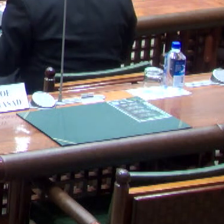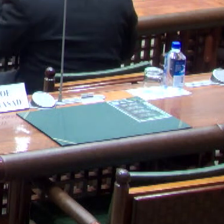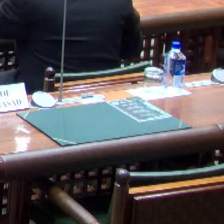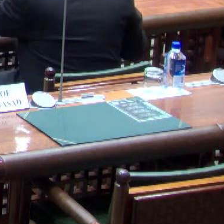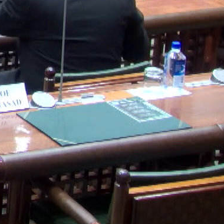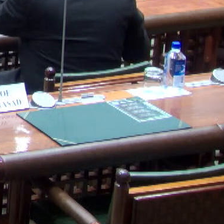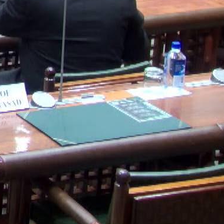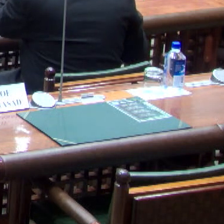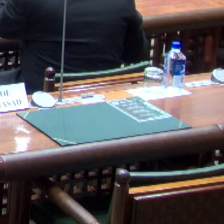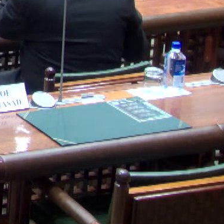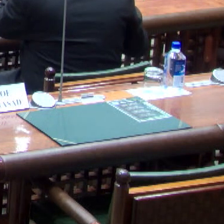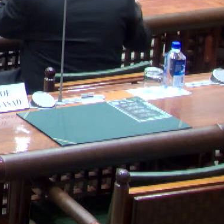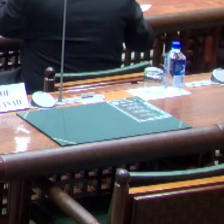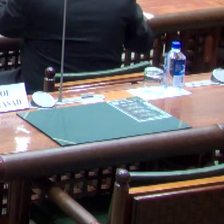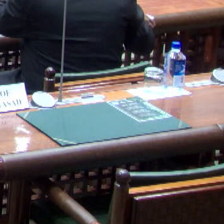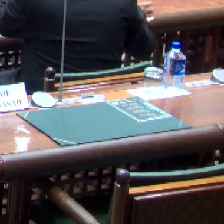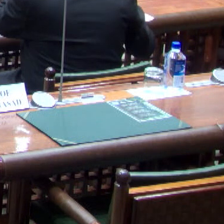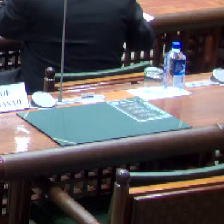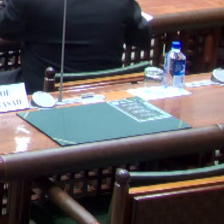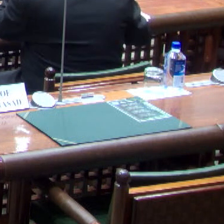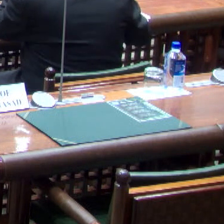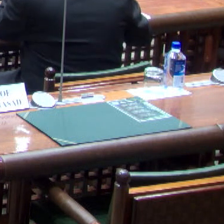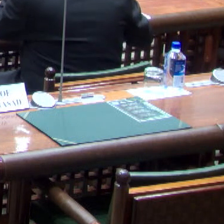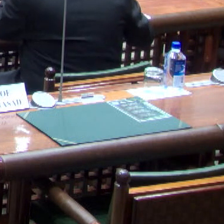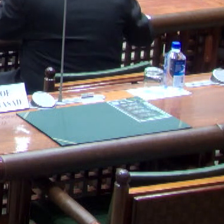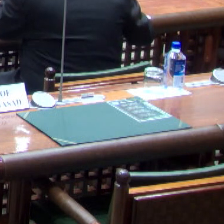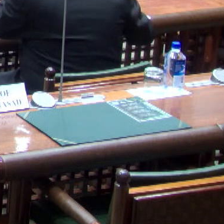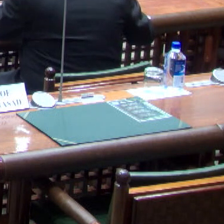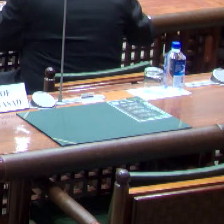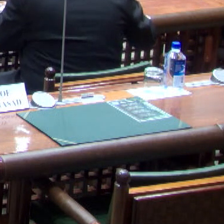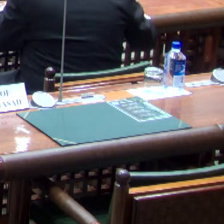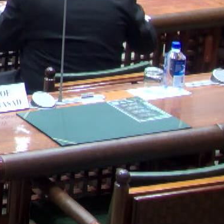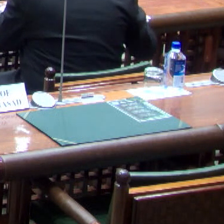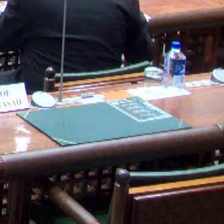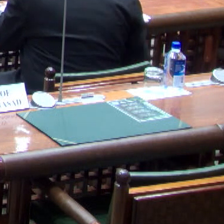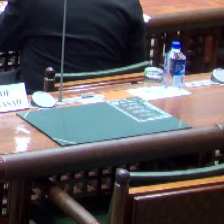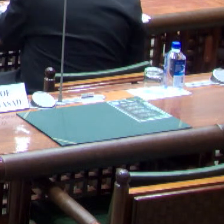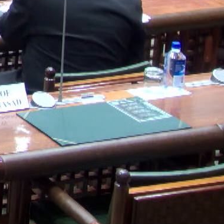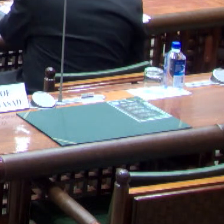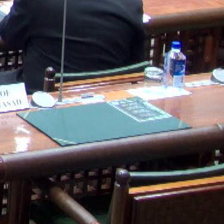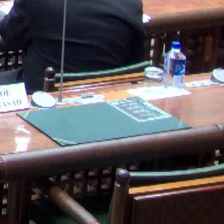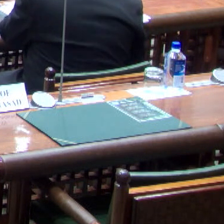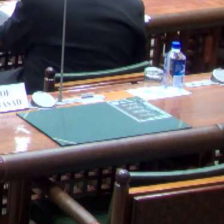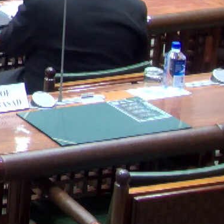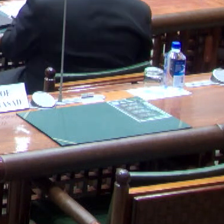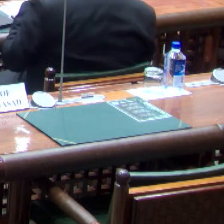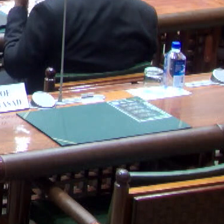Sugar Industry and Foreign Affairs, the Honourable Josiah Mbaini Maram, to take.